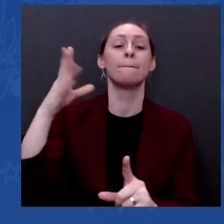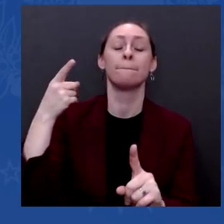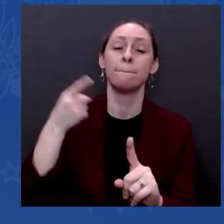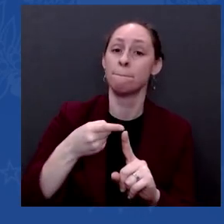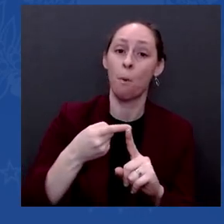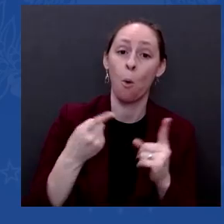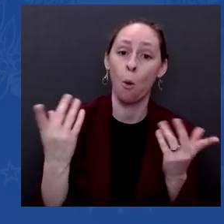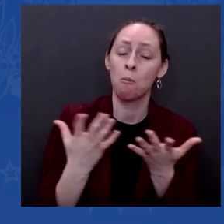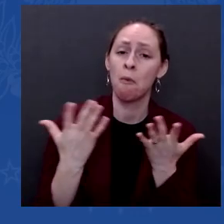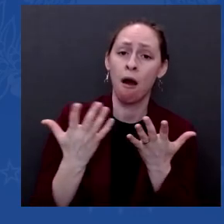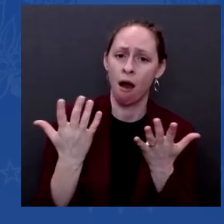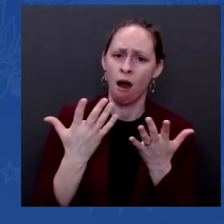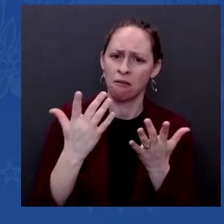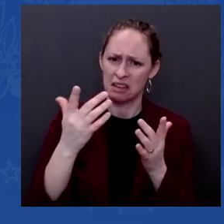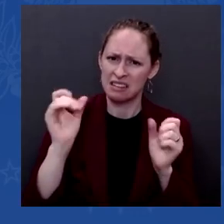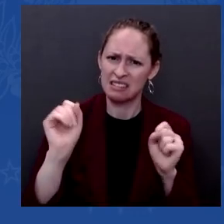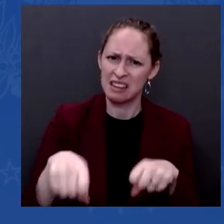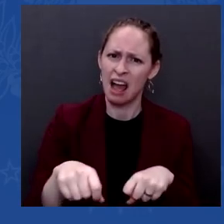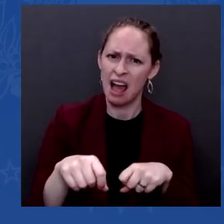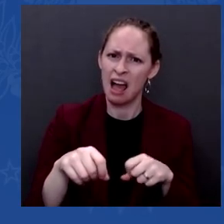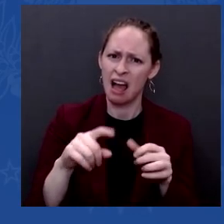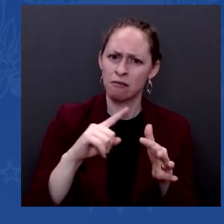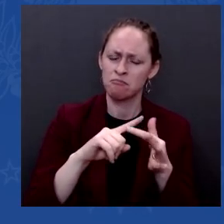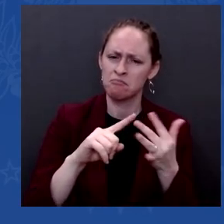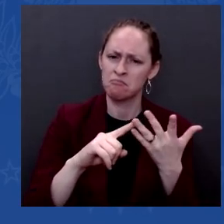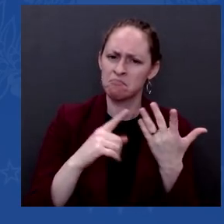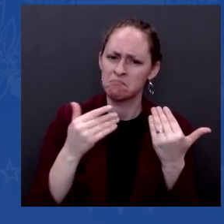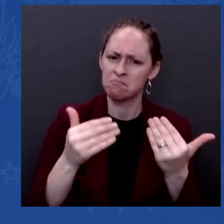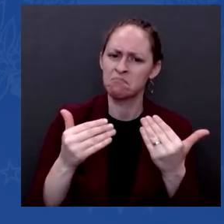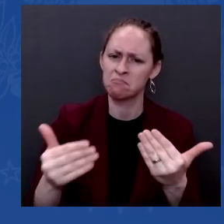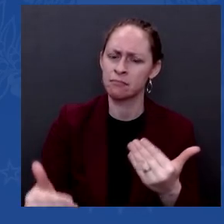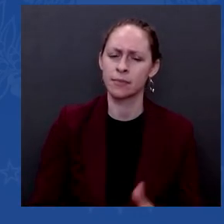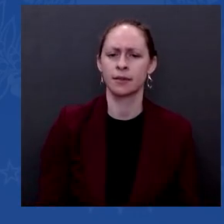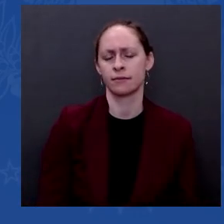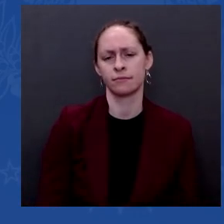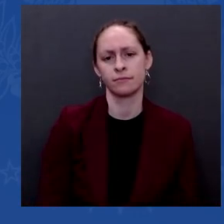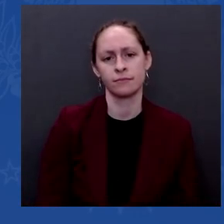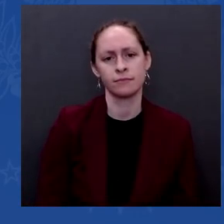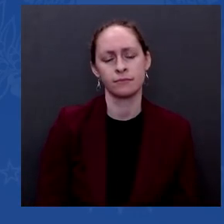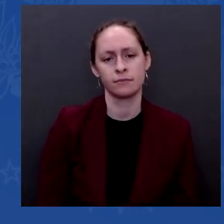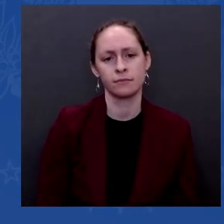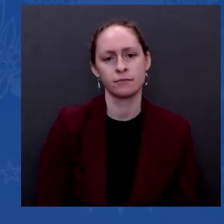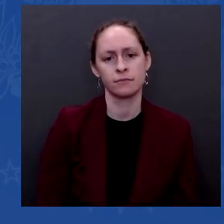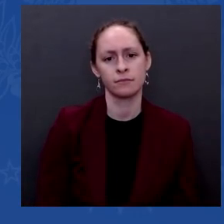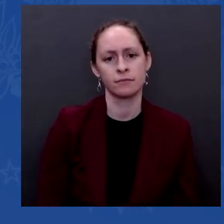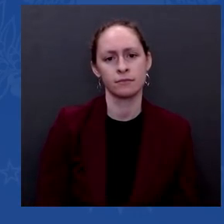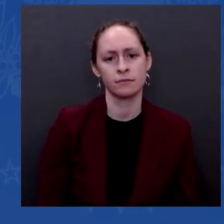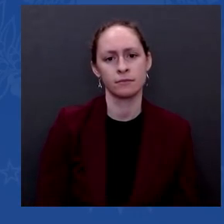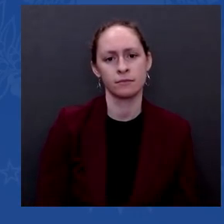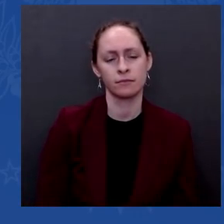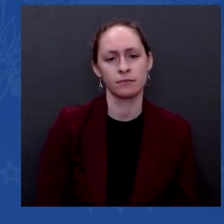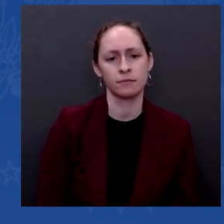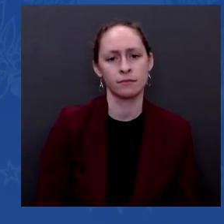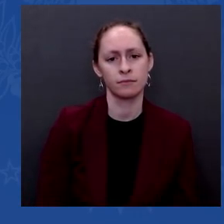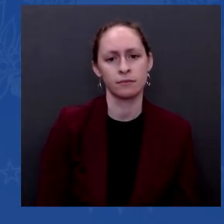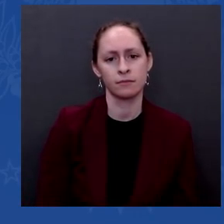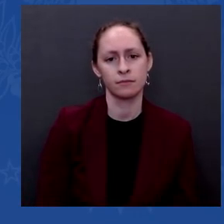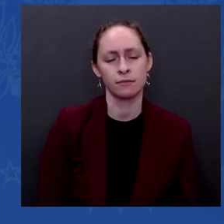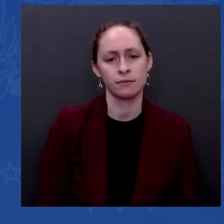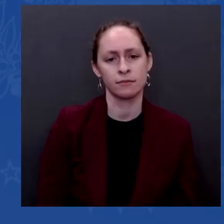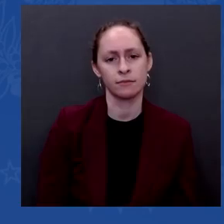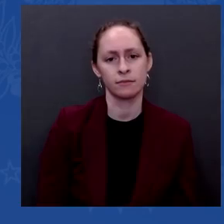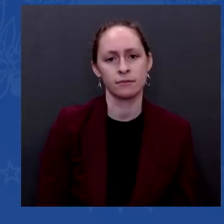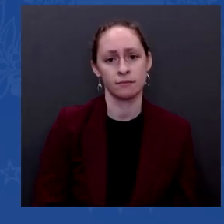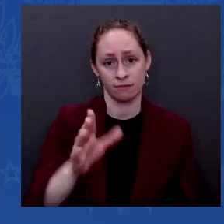significant pieces of the legislation, if we don't get it all now, to build to get it so that we get